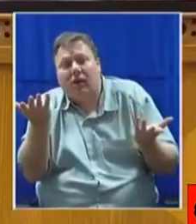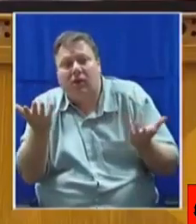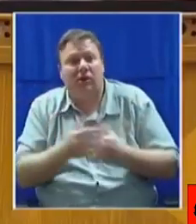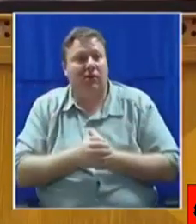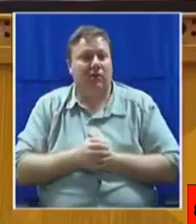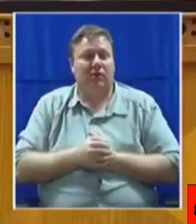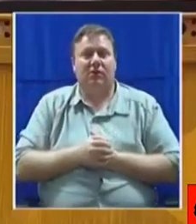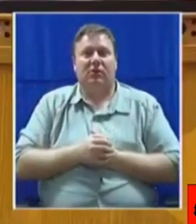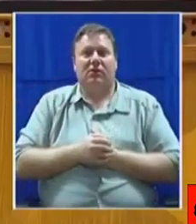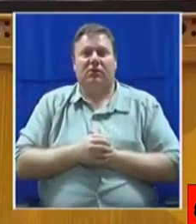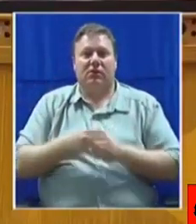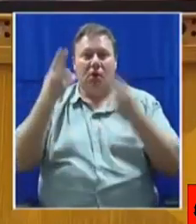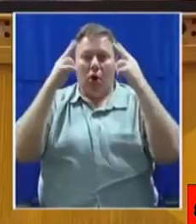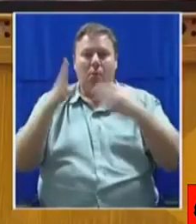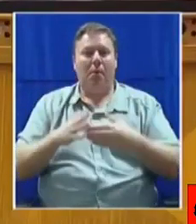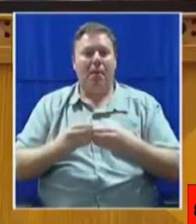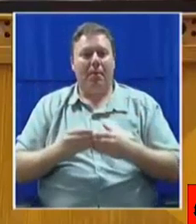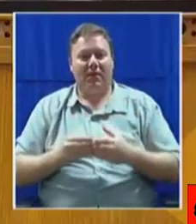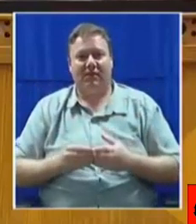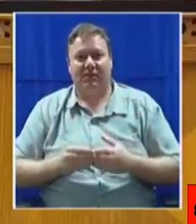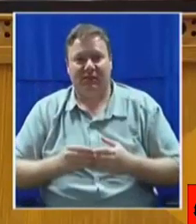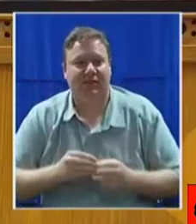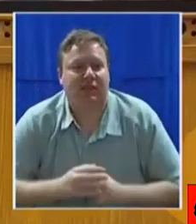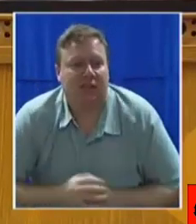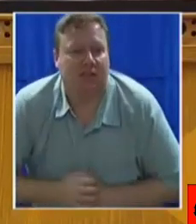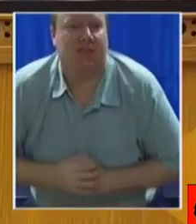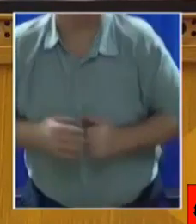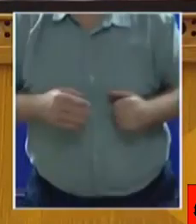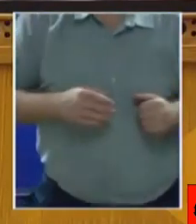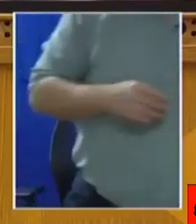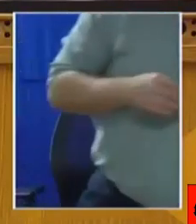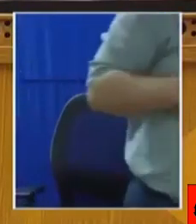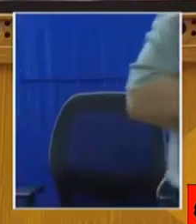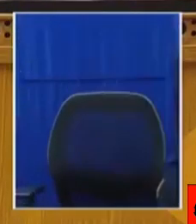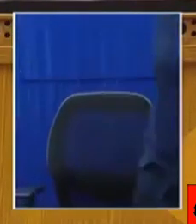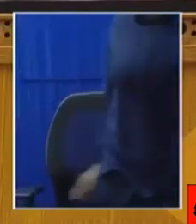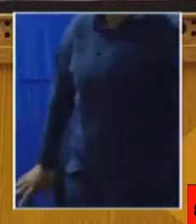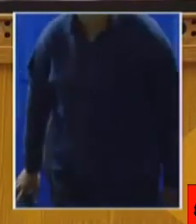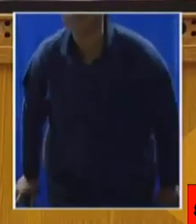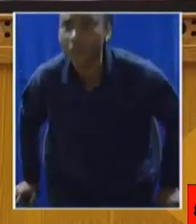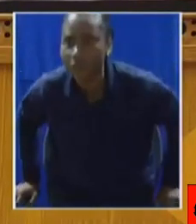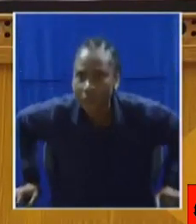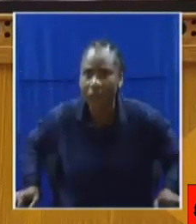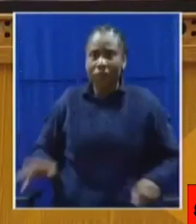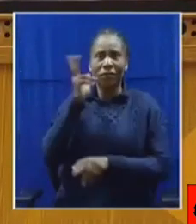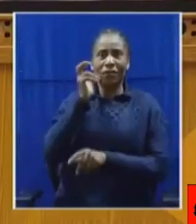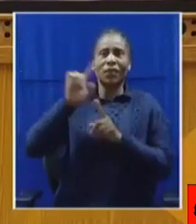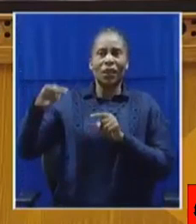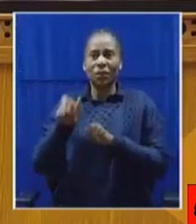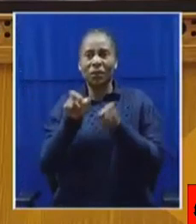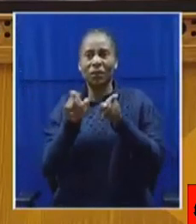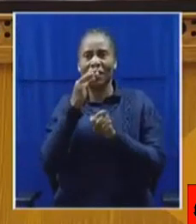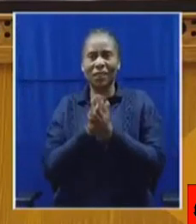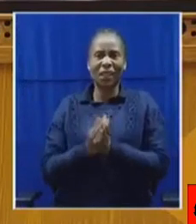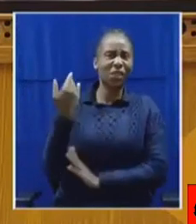Honourable members. No, no, no, no. I heard somebody say, Mbusuga. That is completely out. Please don't use that language here.